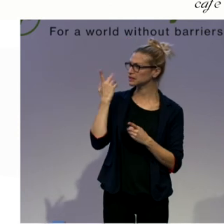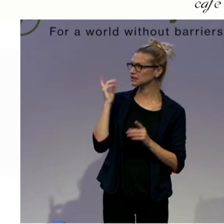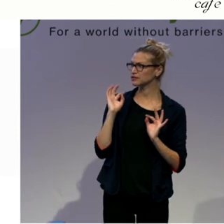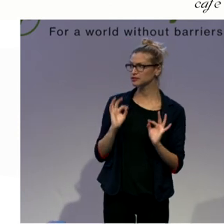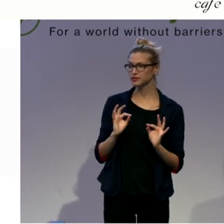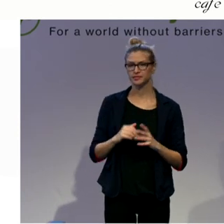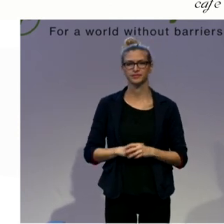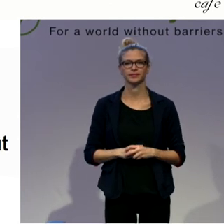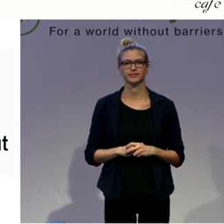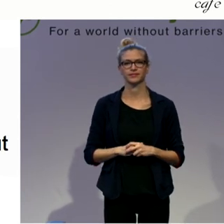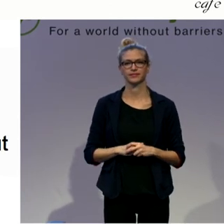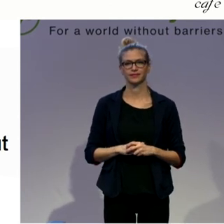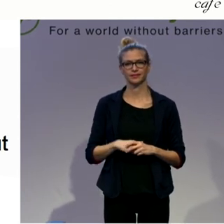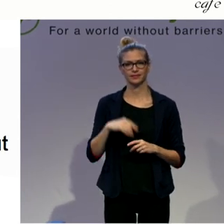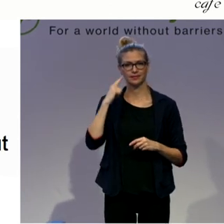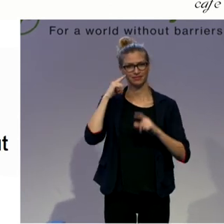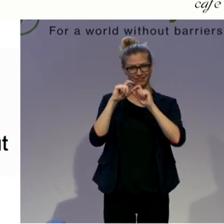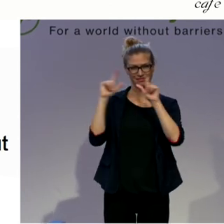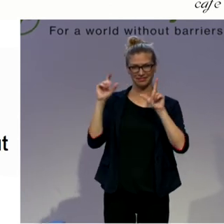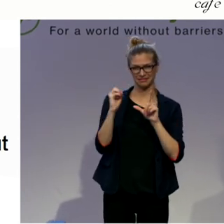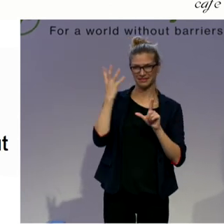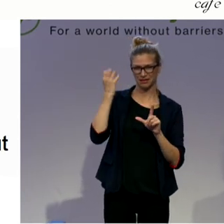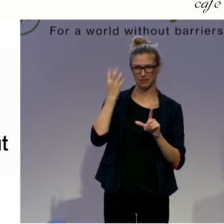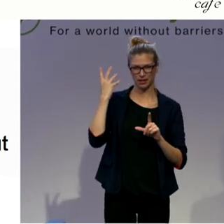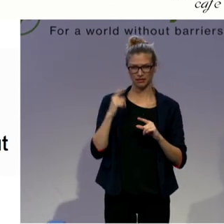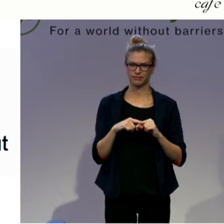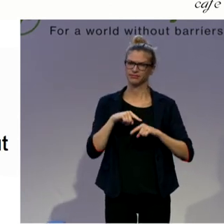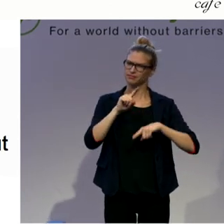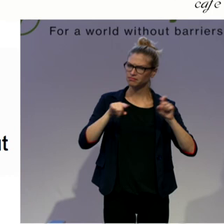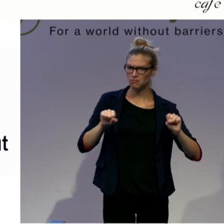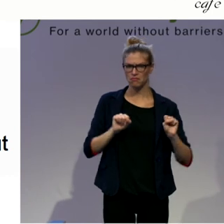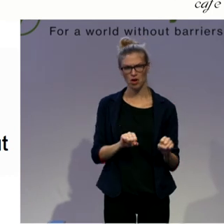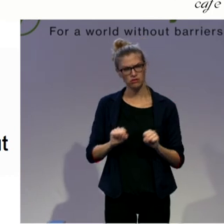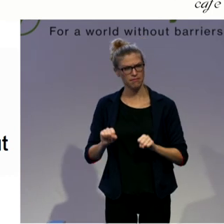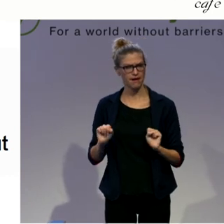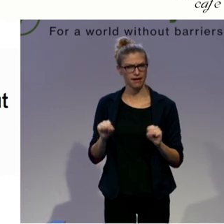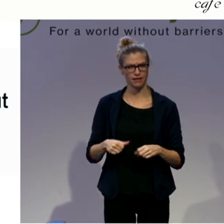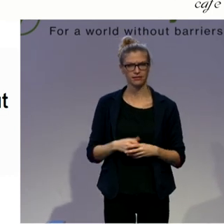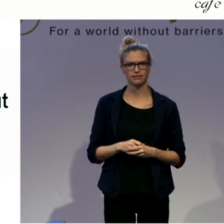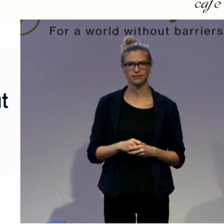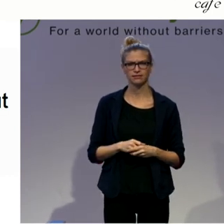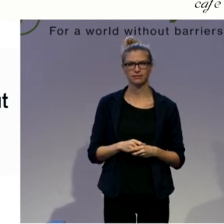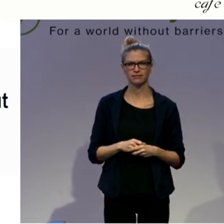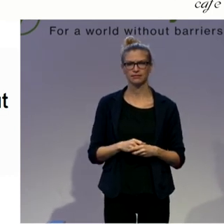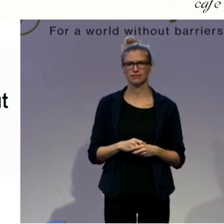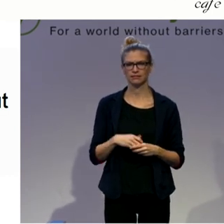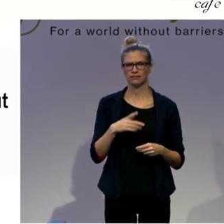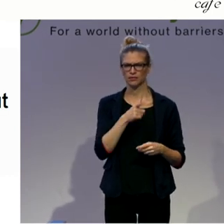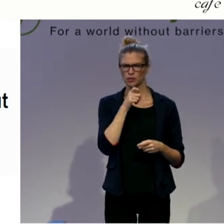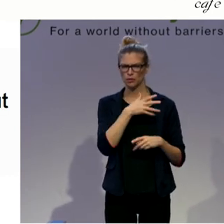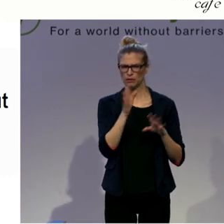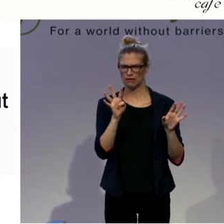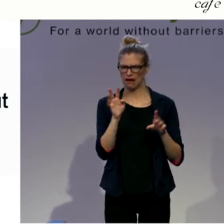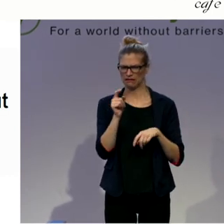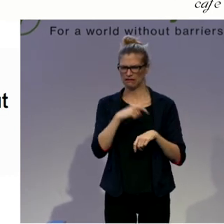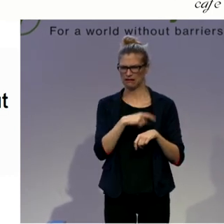This slide shows what Pilates is. Just for those of you who were not here, I'll tell you. It's focusing the